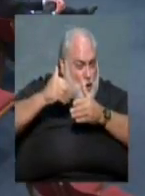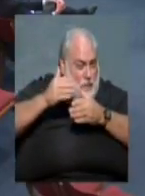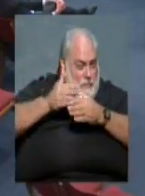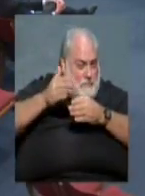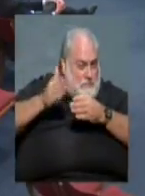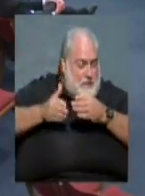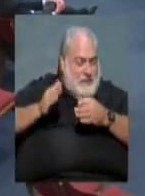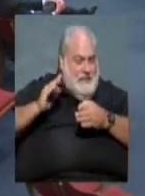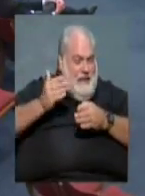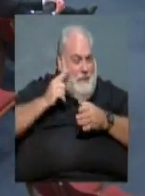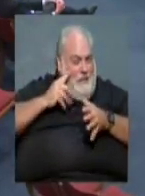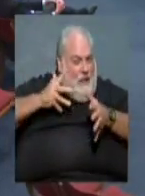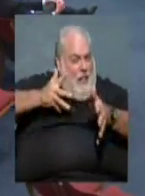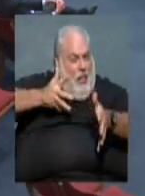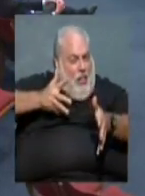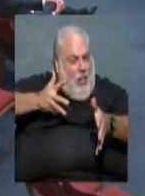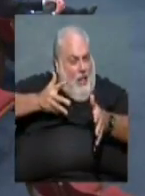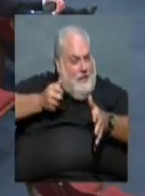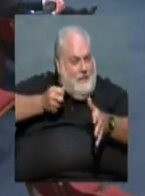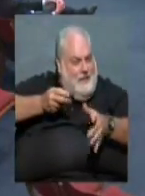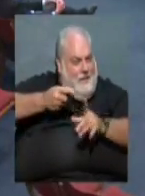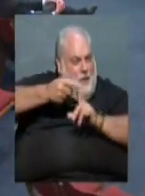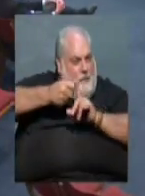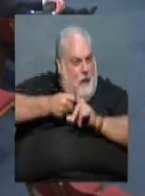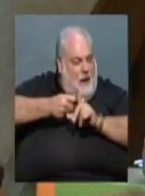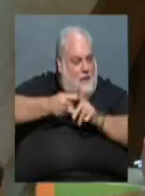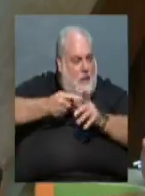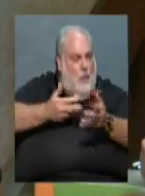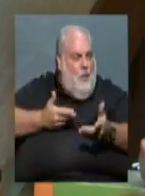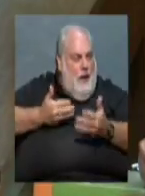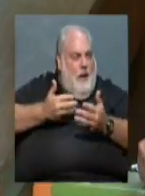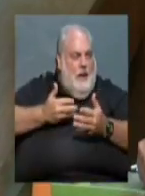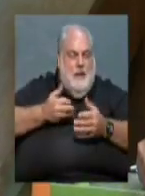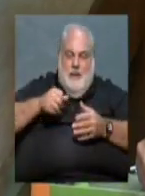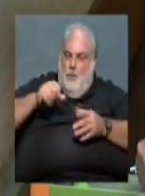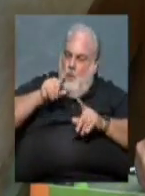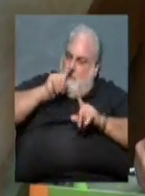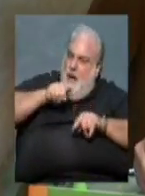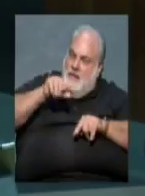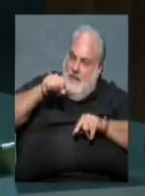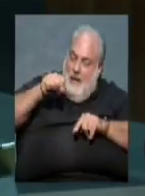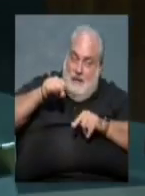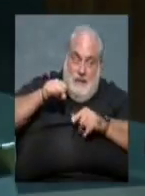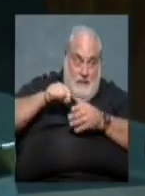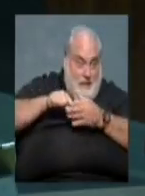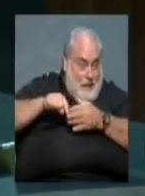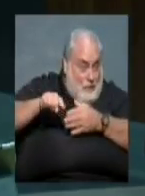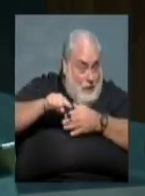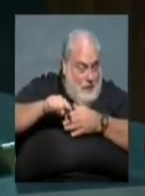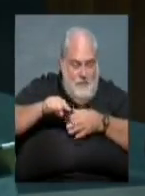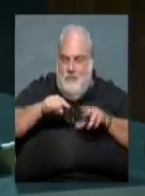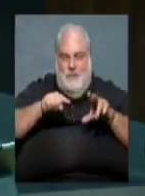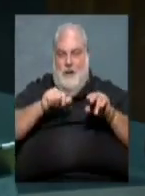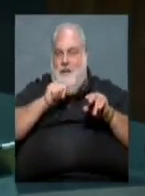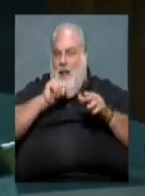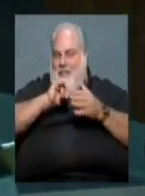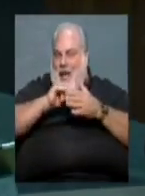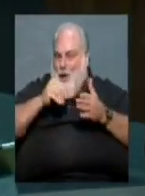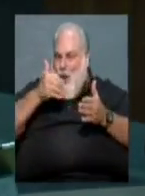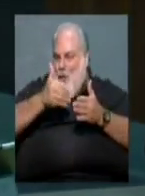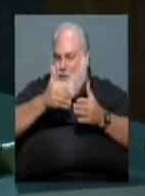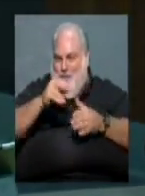been going on for a lot of months. I think we are. Like next week? Not that close.